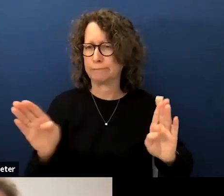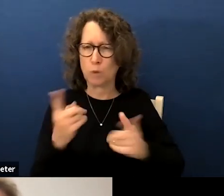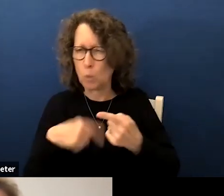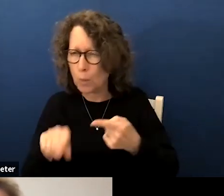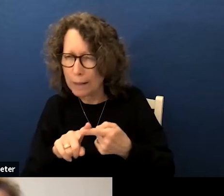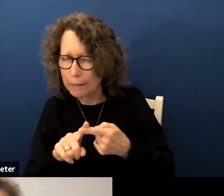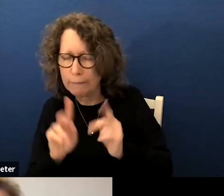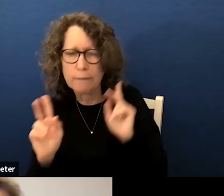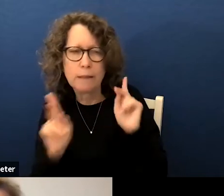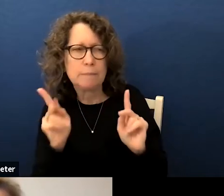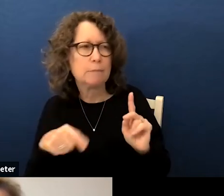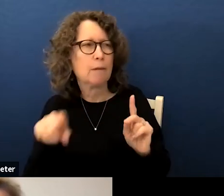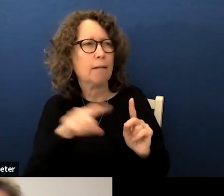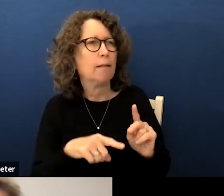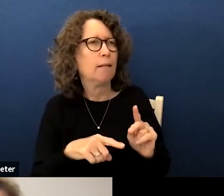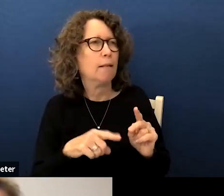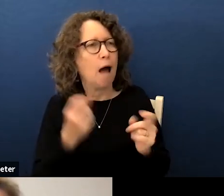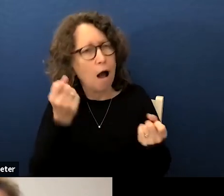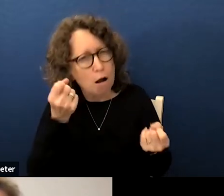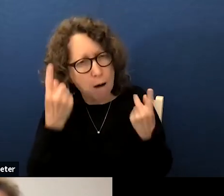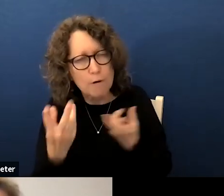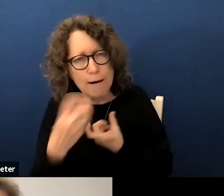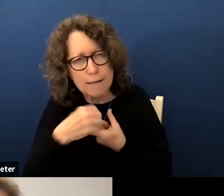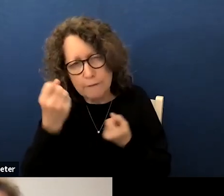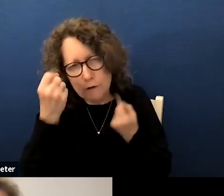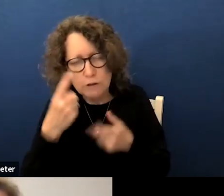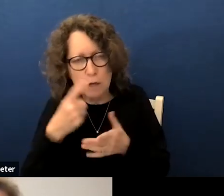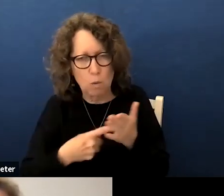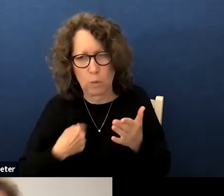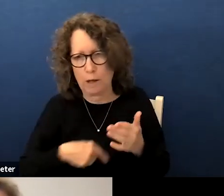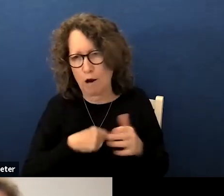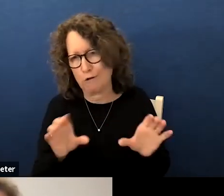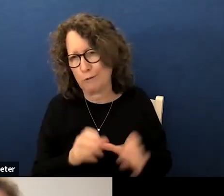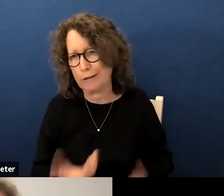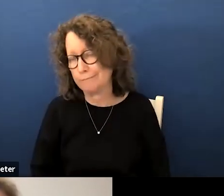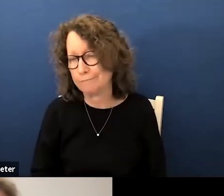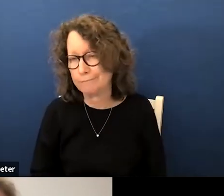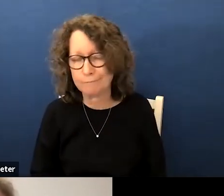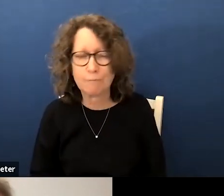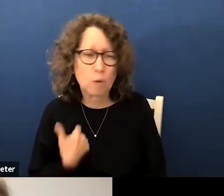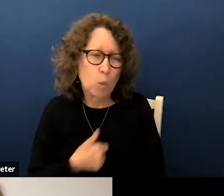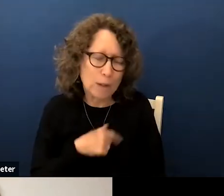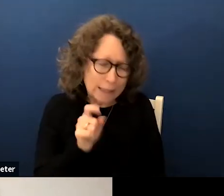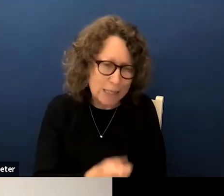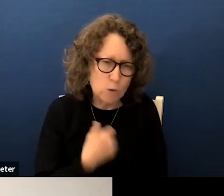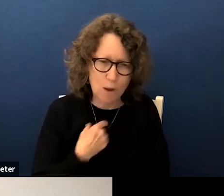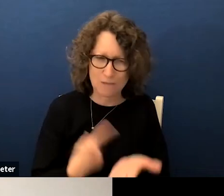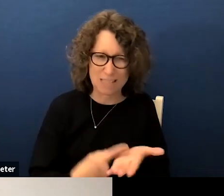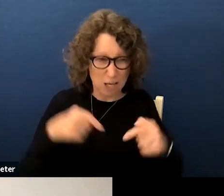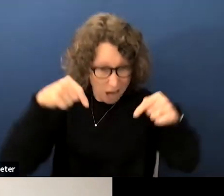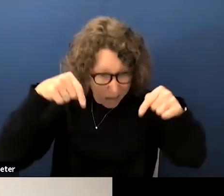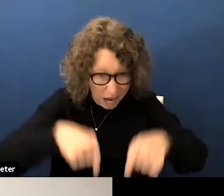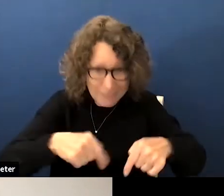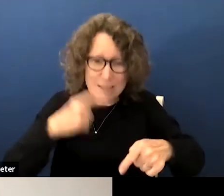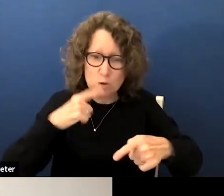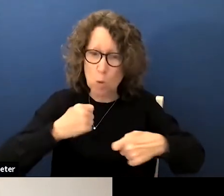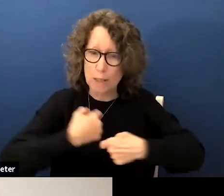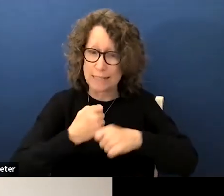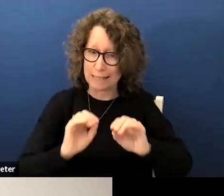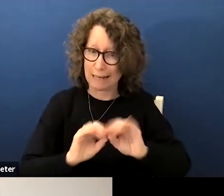people comprehensively understand what we're doing and we need to have discussions like this so it's clear